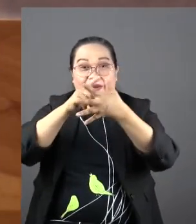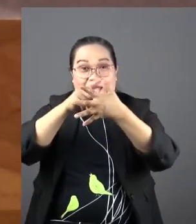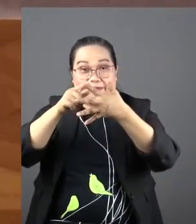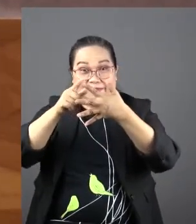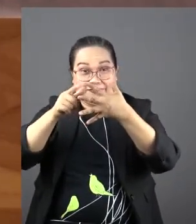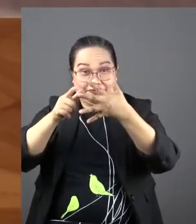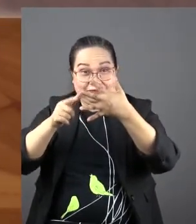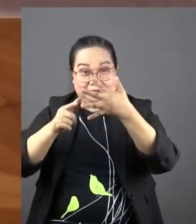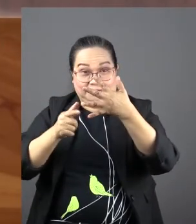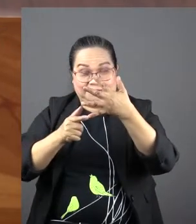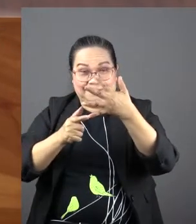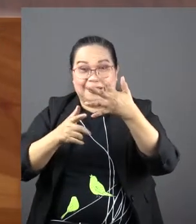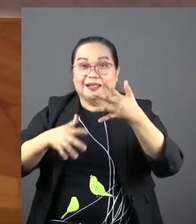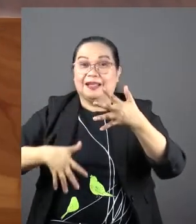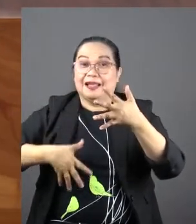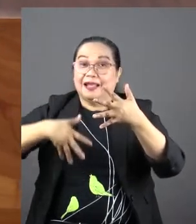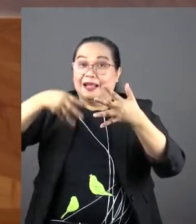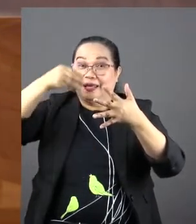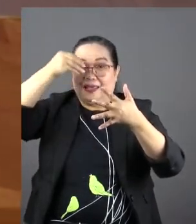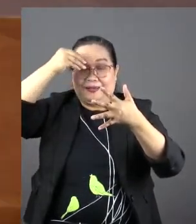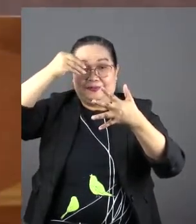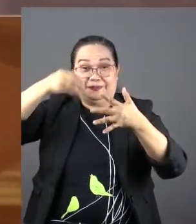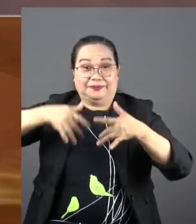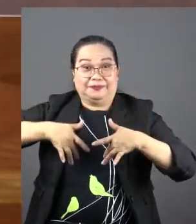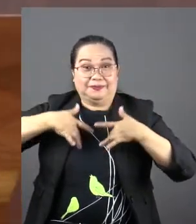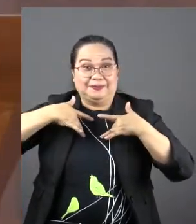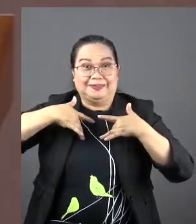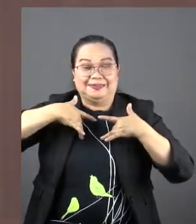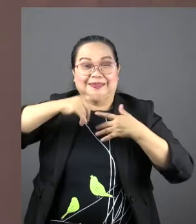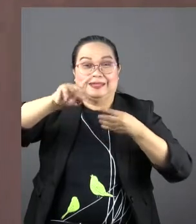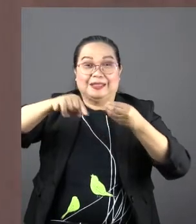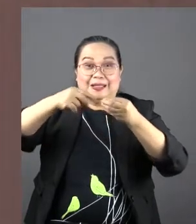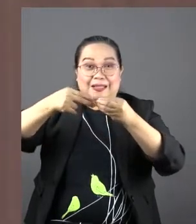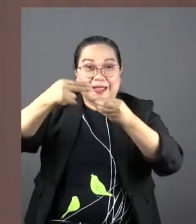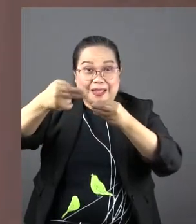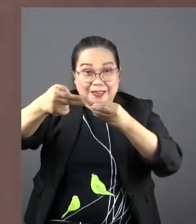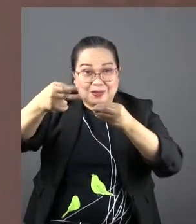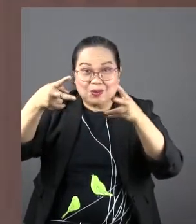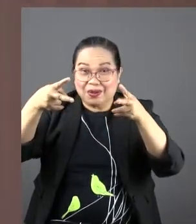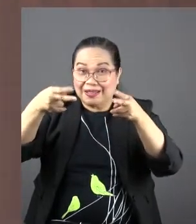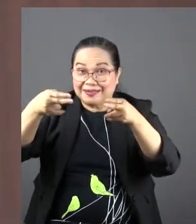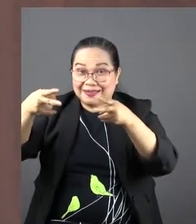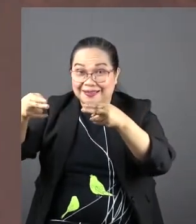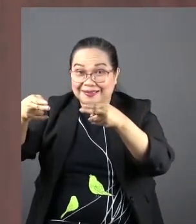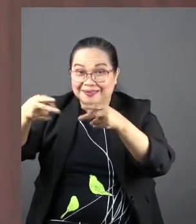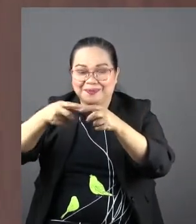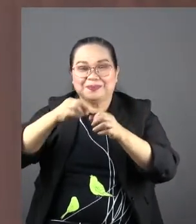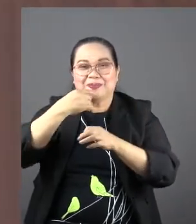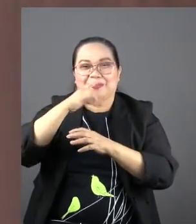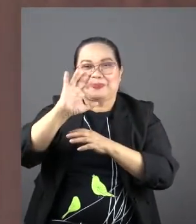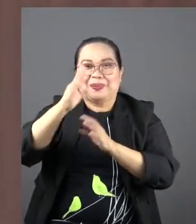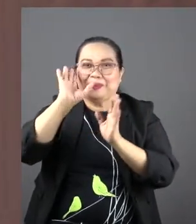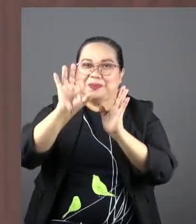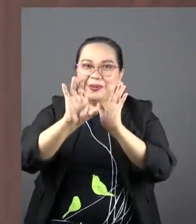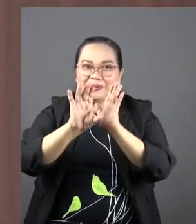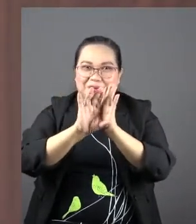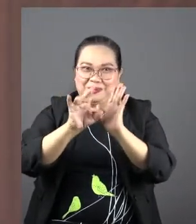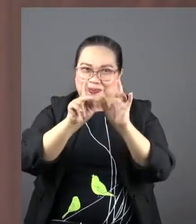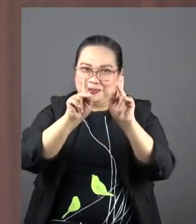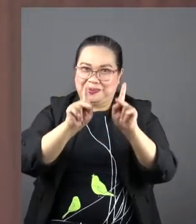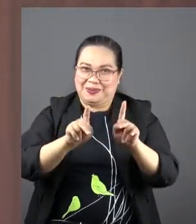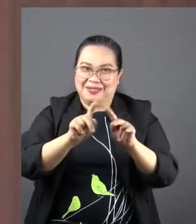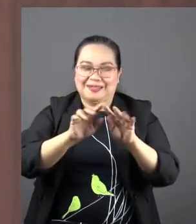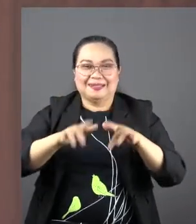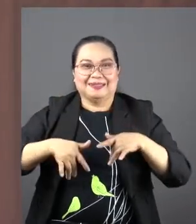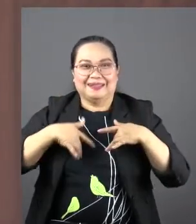from Mary's life. What's a vignette? It's a historical snippet. It's a picture from a person's life